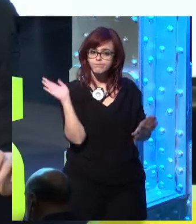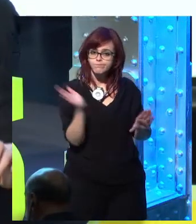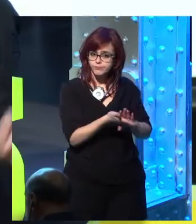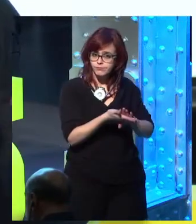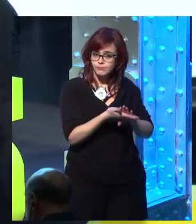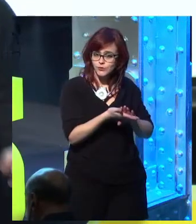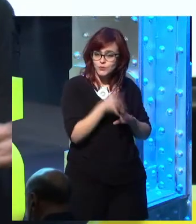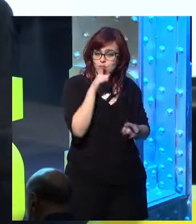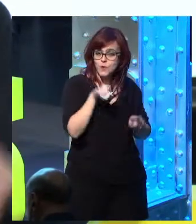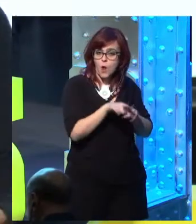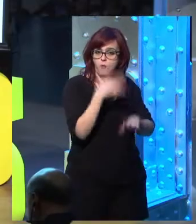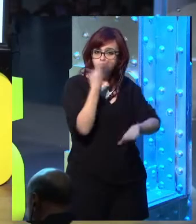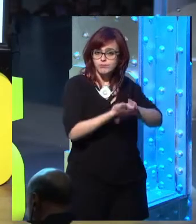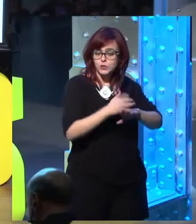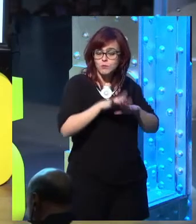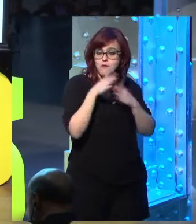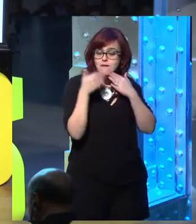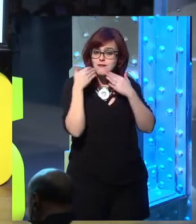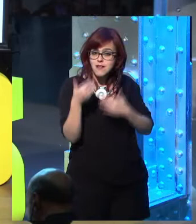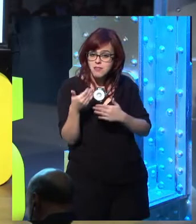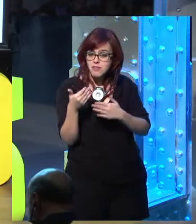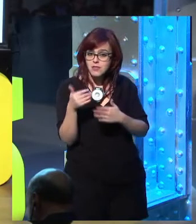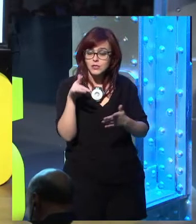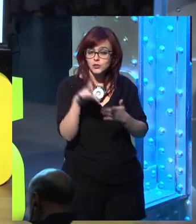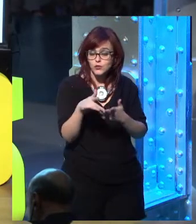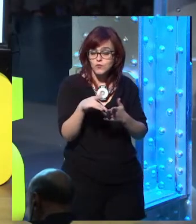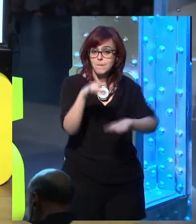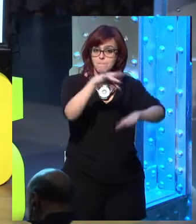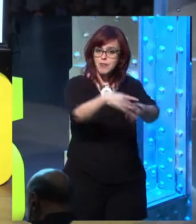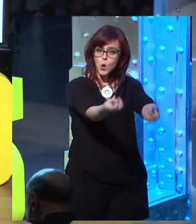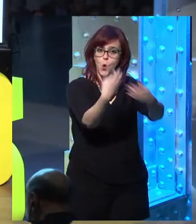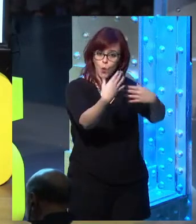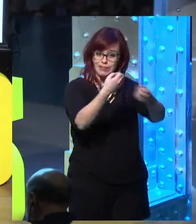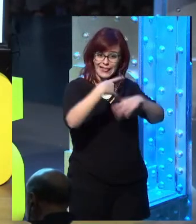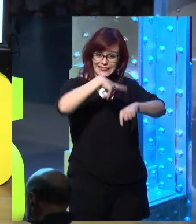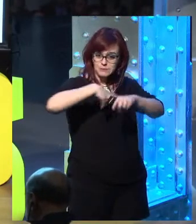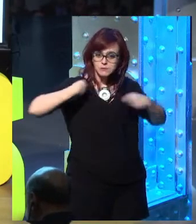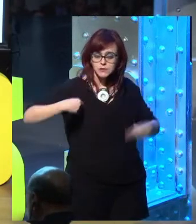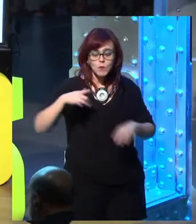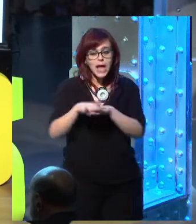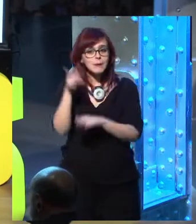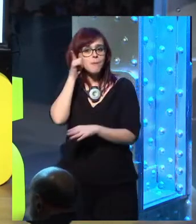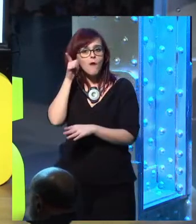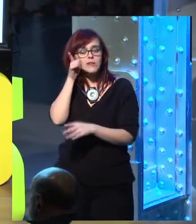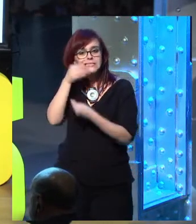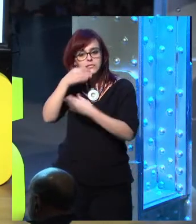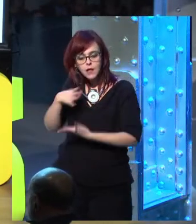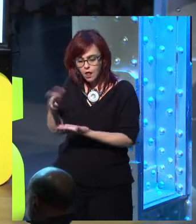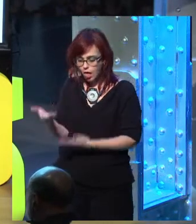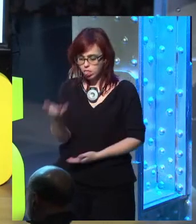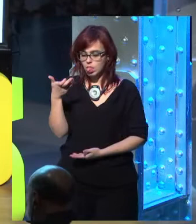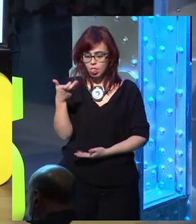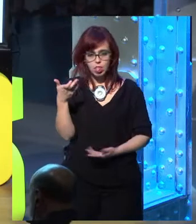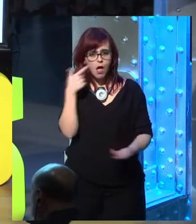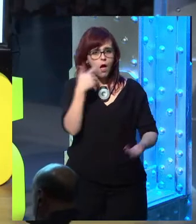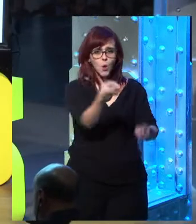until you got the diagnosis, and then it would be stored to your file. That way, if somebody hacked into the system, they would only have